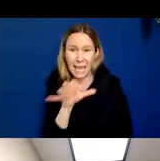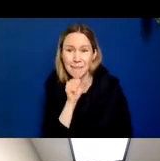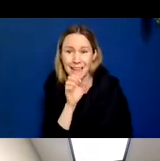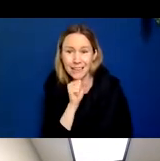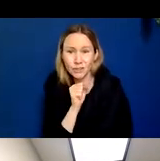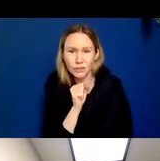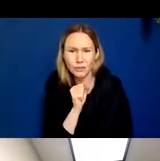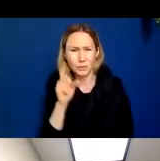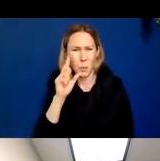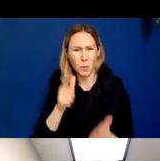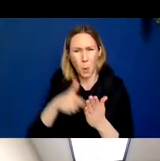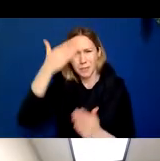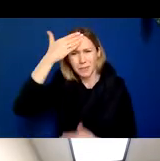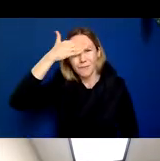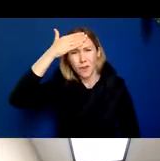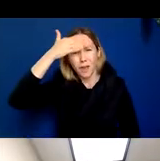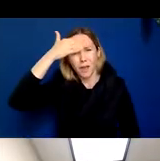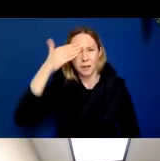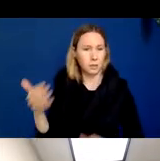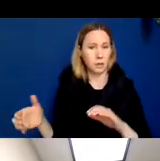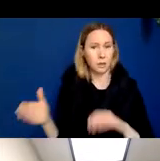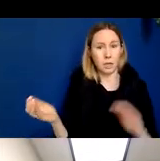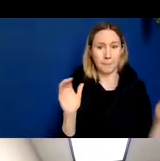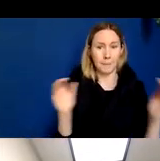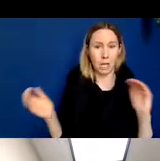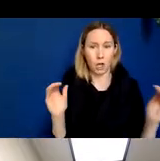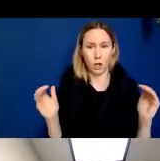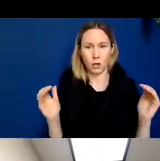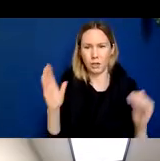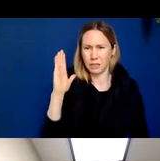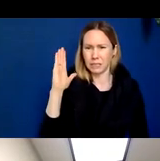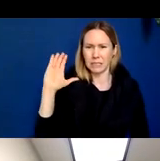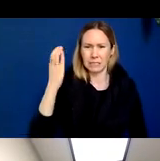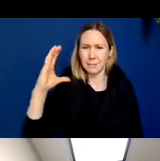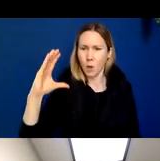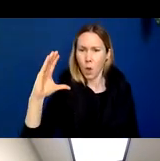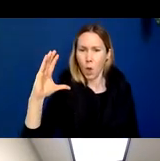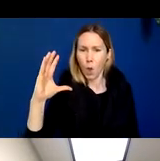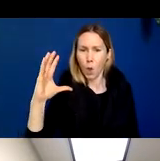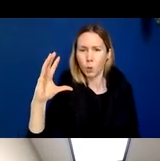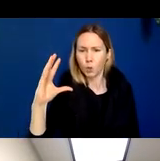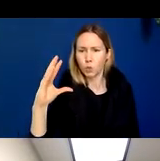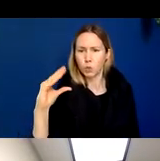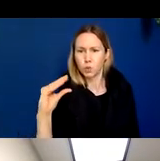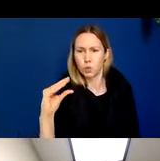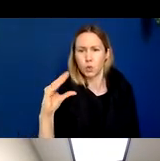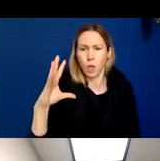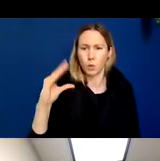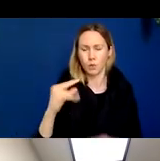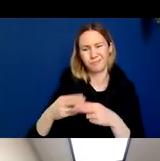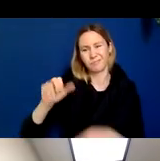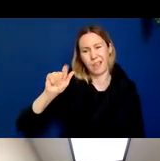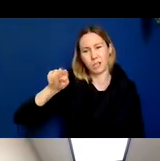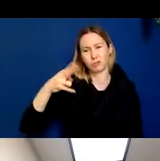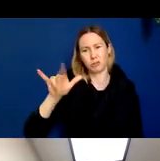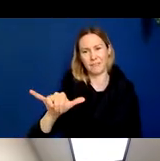the frontal lobe of this brain compared to this one looks like it's reduced in volume, it's shrunk. And that's what we call atrophy. And that's